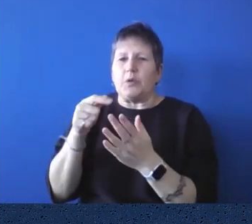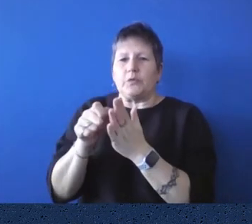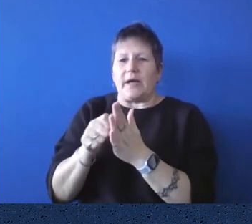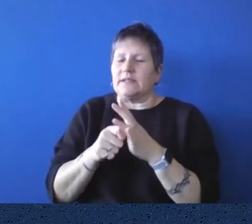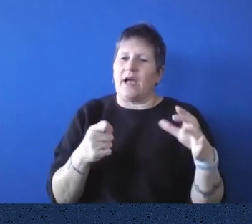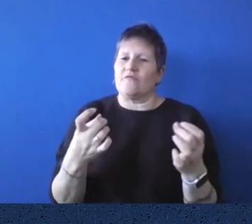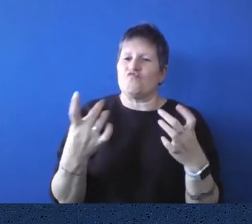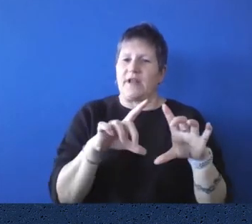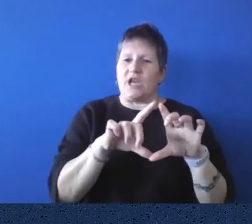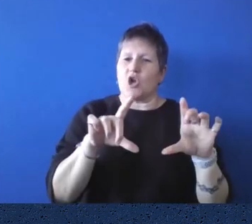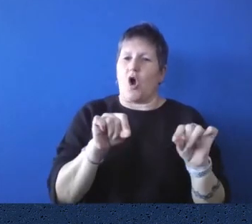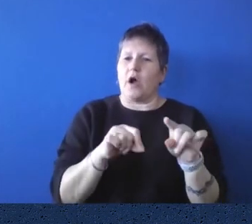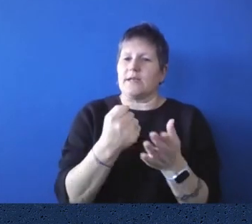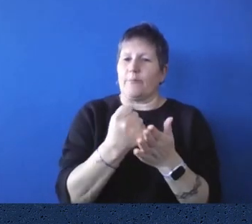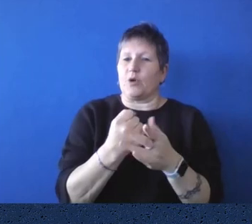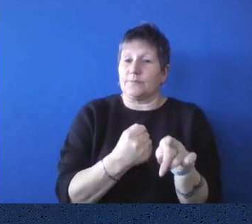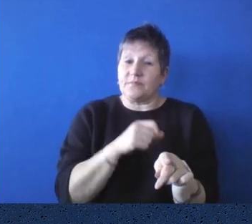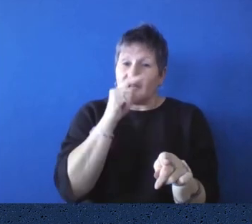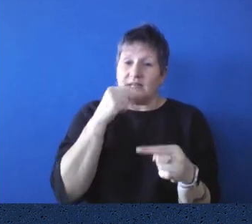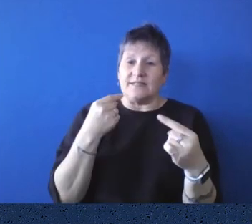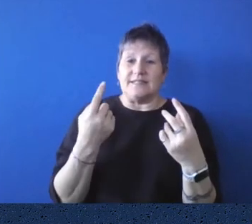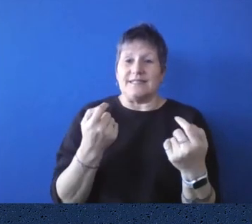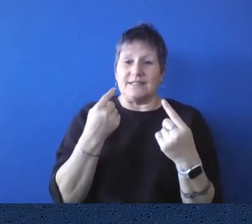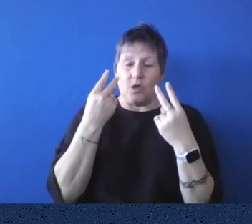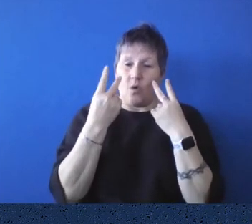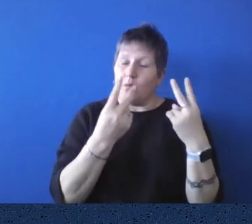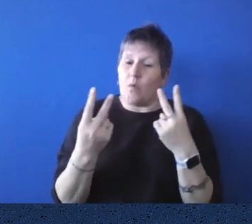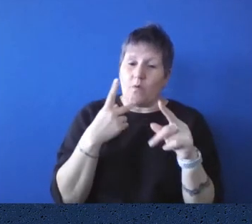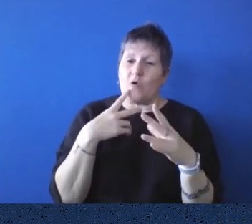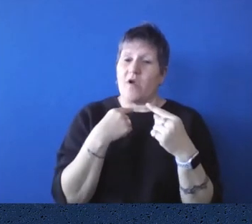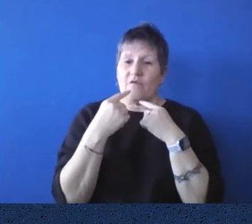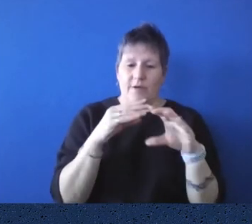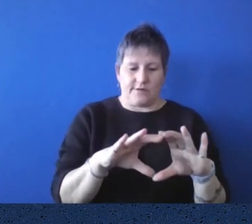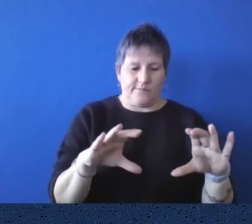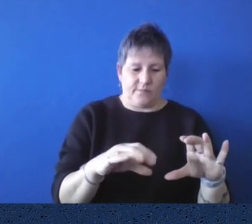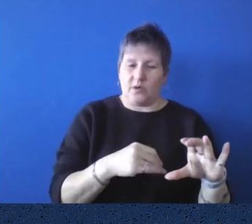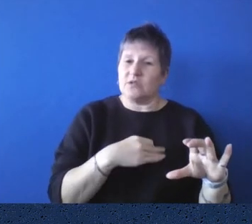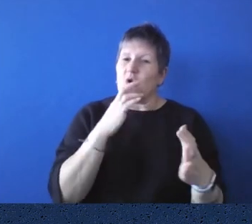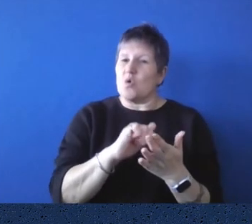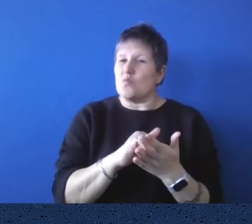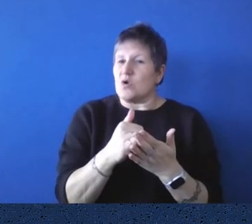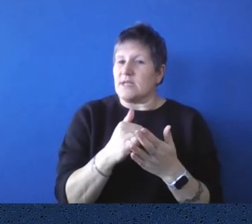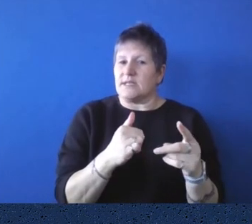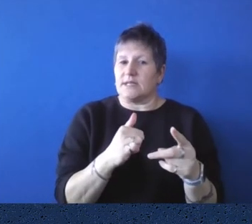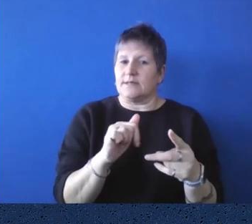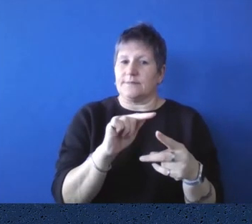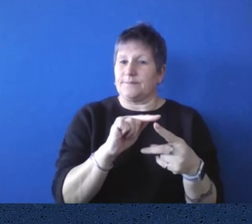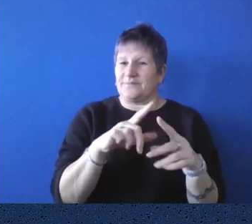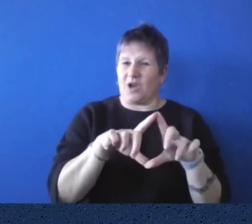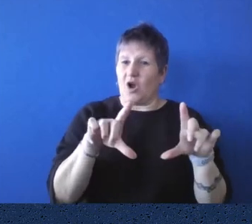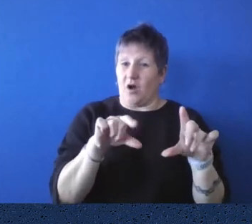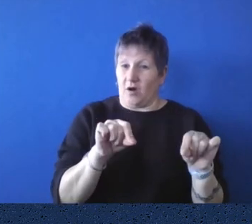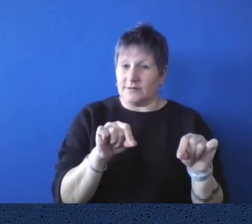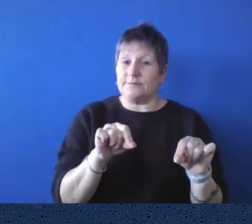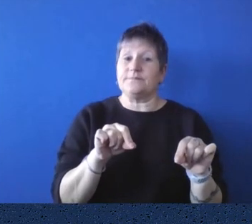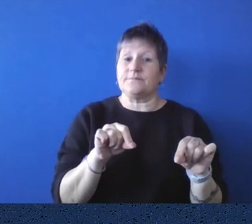you could actually look for that information. It would be printed, um, in three forms. So you'd have a set of cards that were